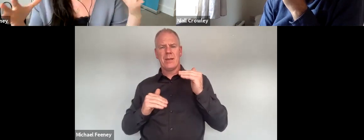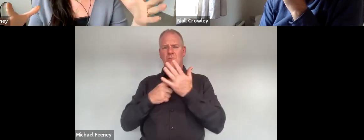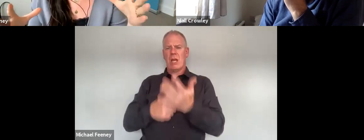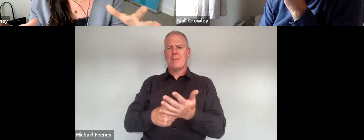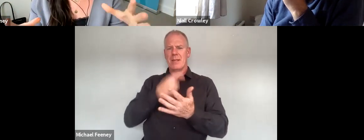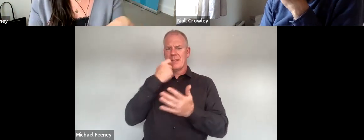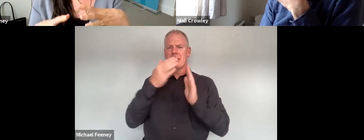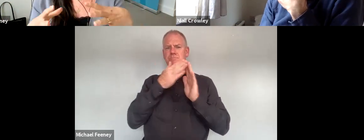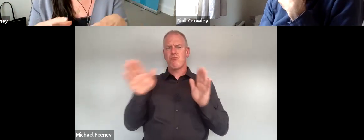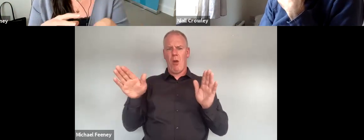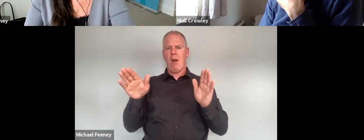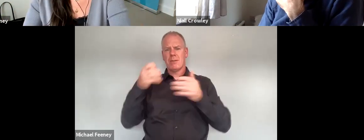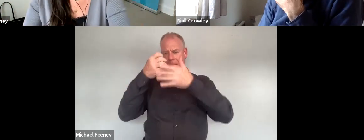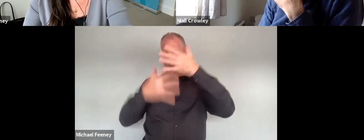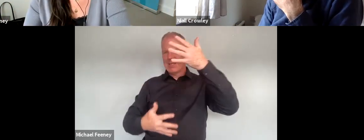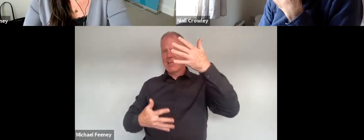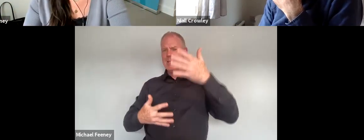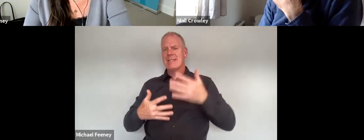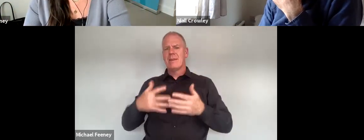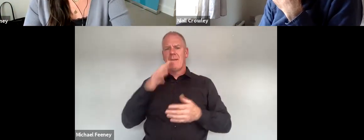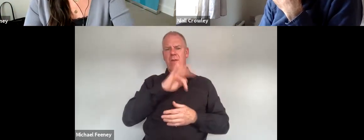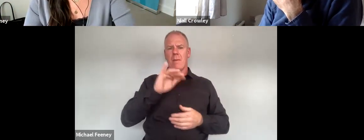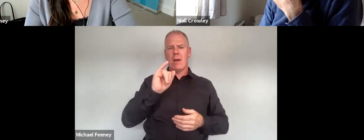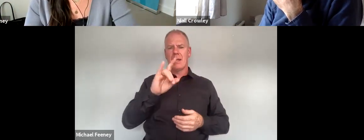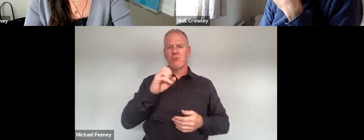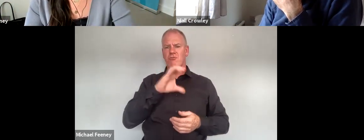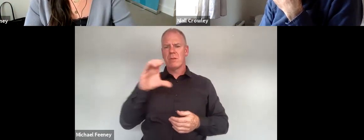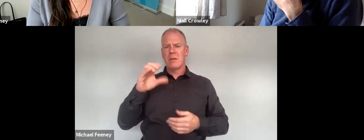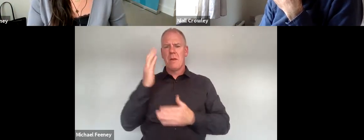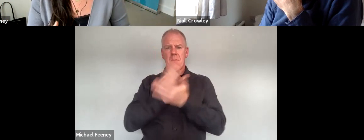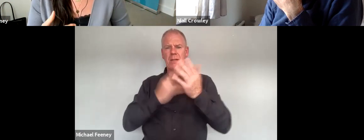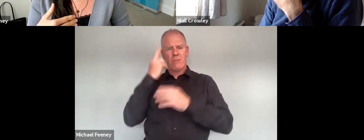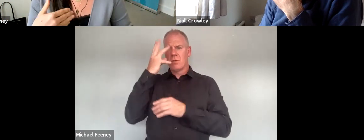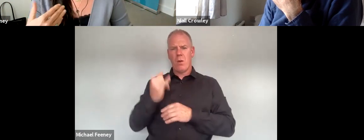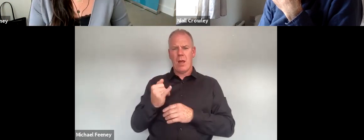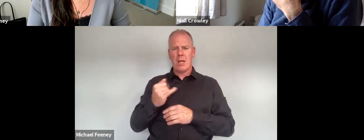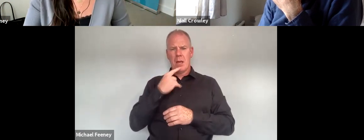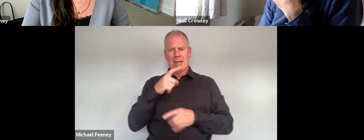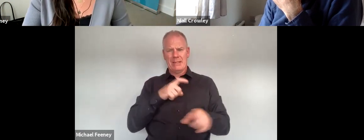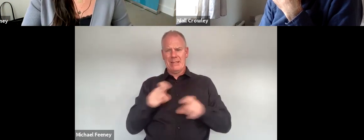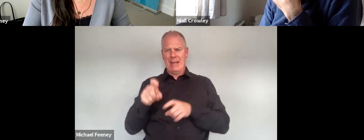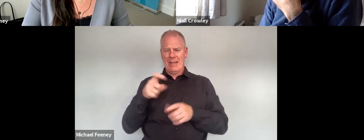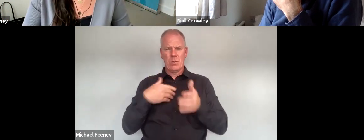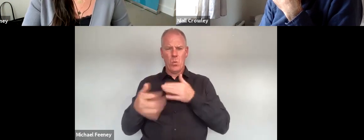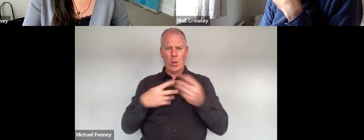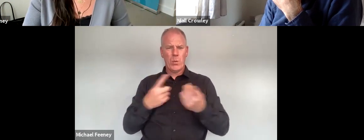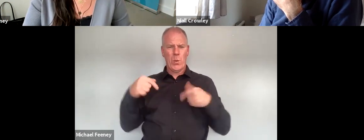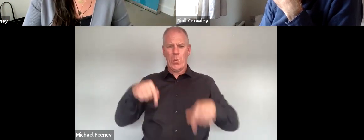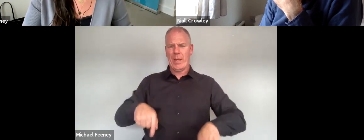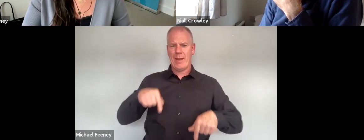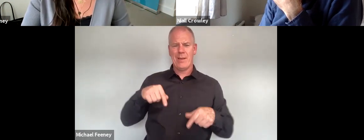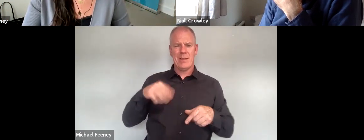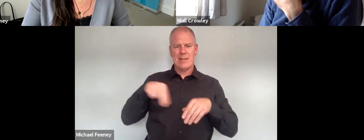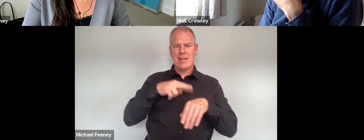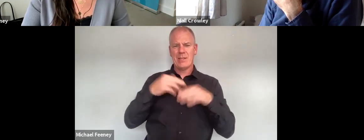referenced the very broad mandate it cited the broad mandate of IREC as part of its rationale but yet this is precisely the core function of a